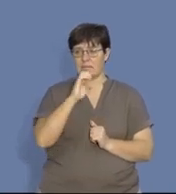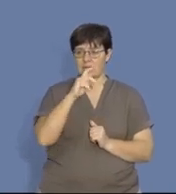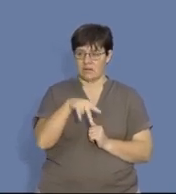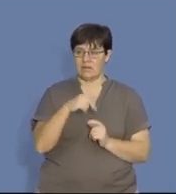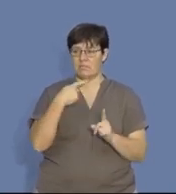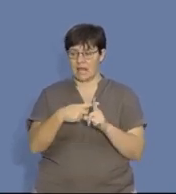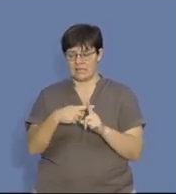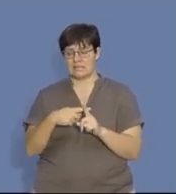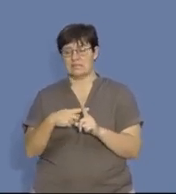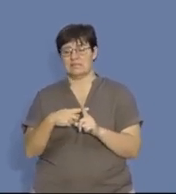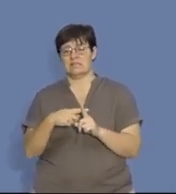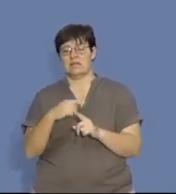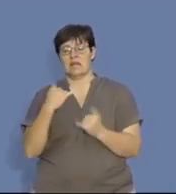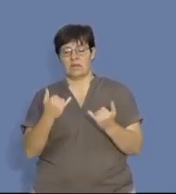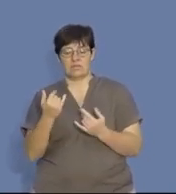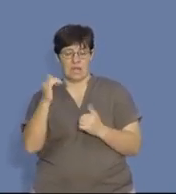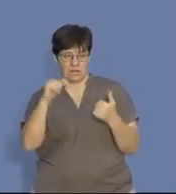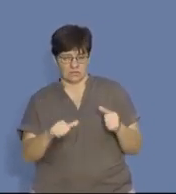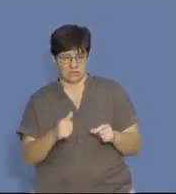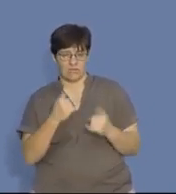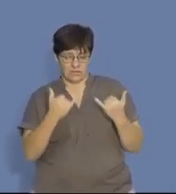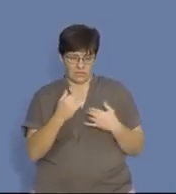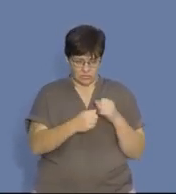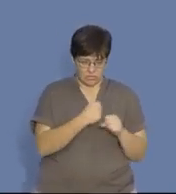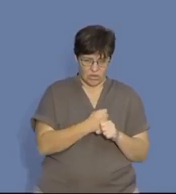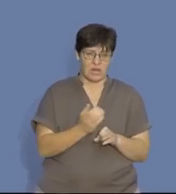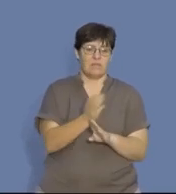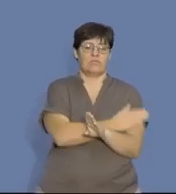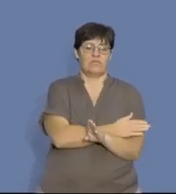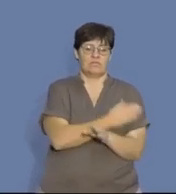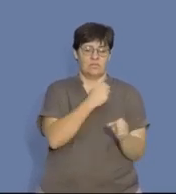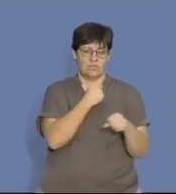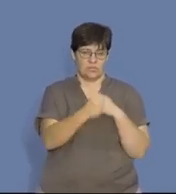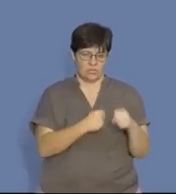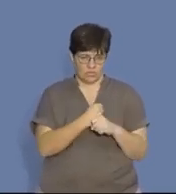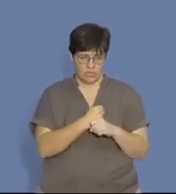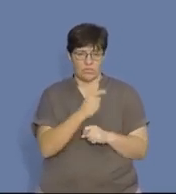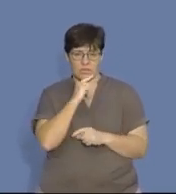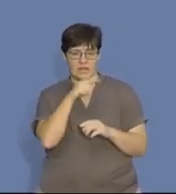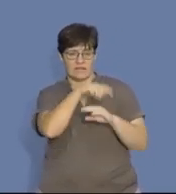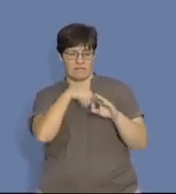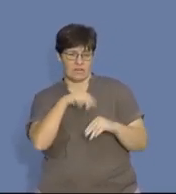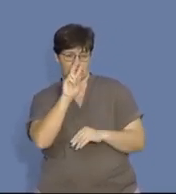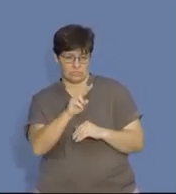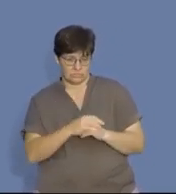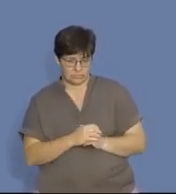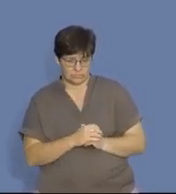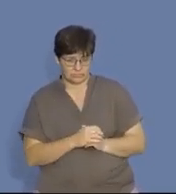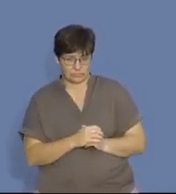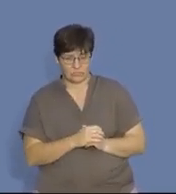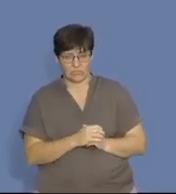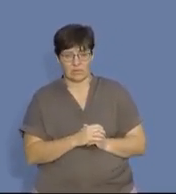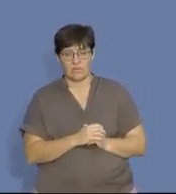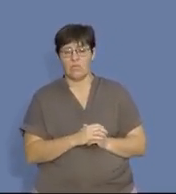current account for the current year and the previous year, and we're going to divide by two. Now, because I did that